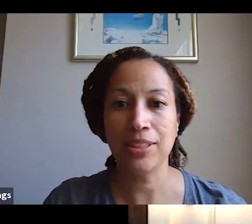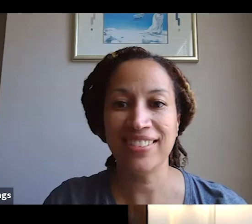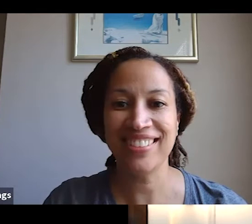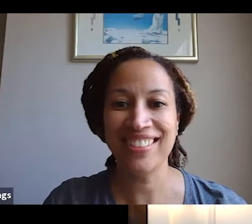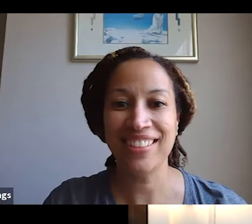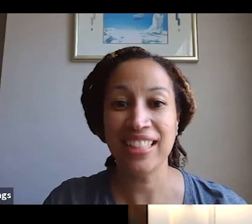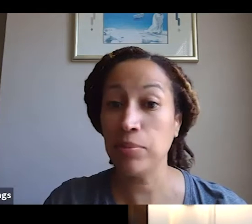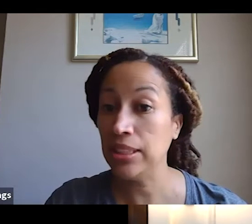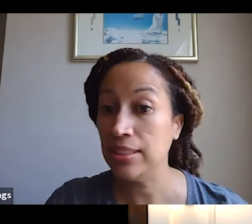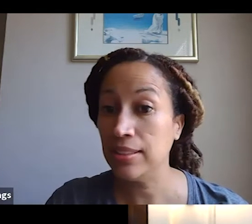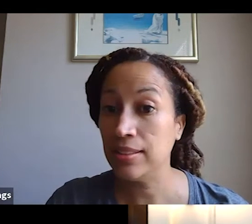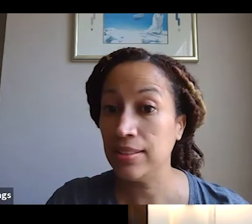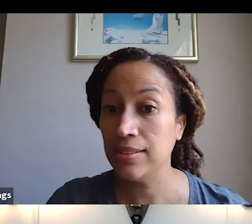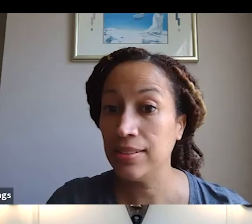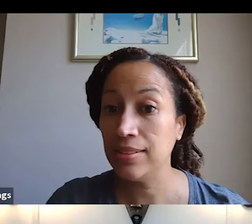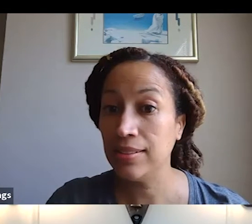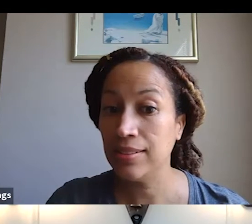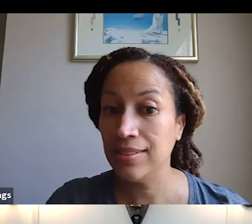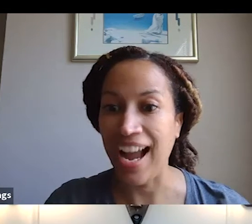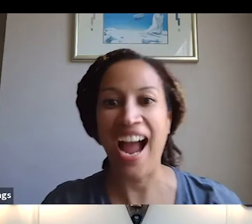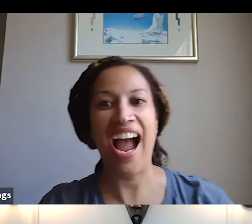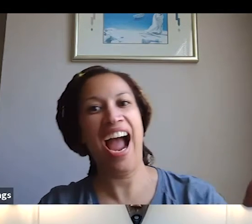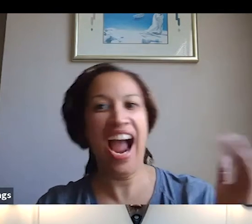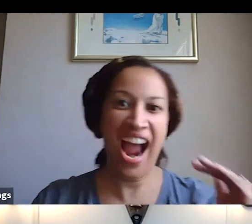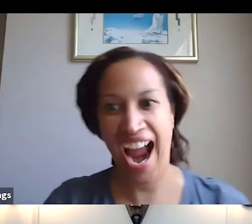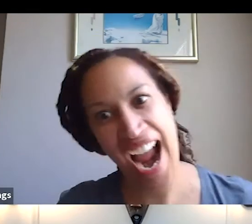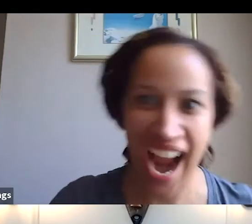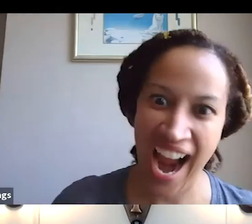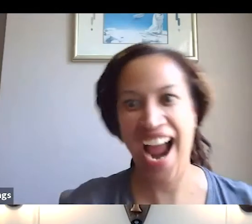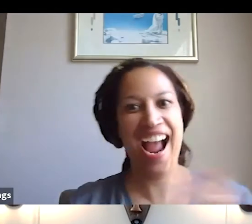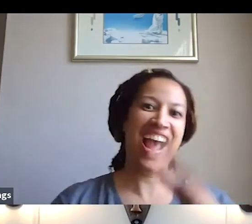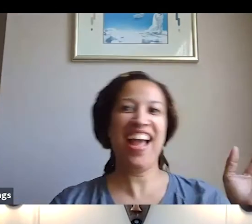she can hear me. Kimberly? I can hear everybody. This is wonderful.